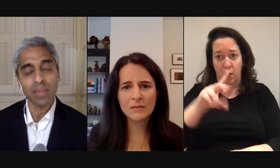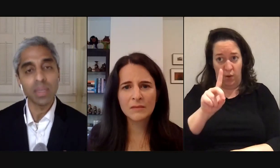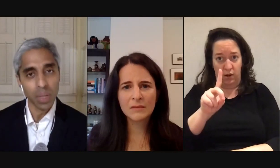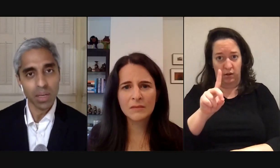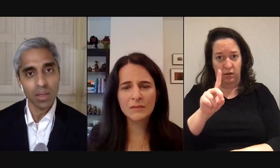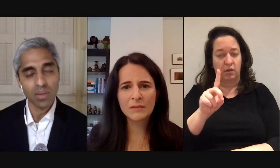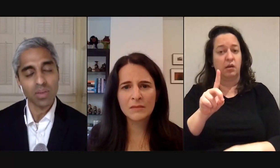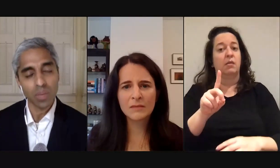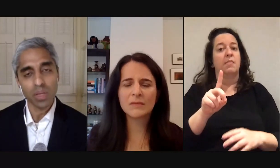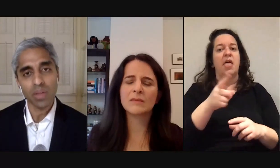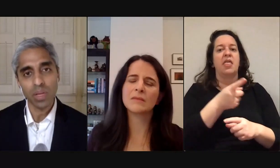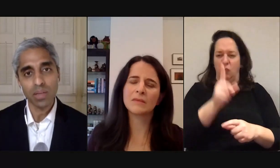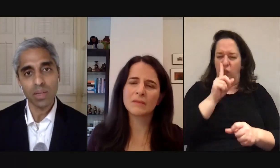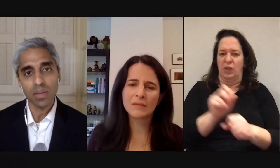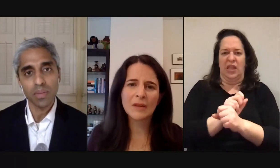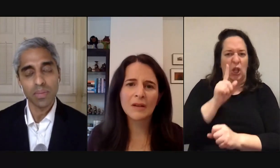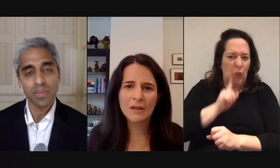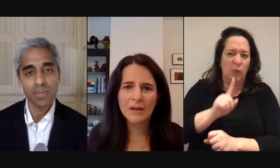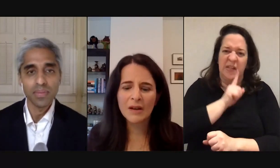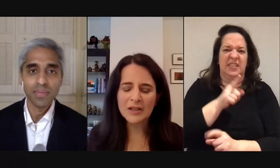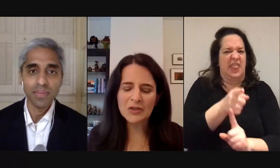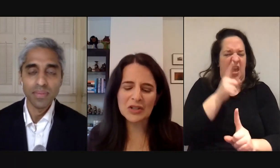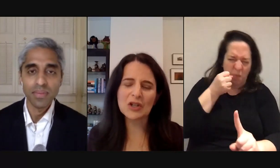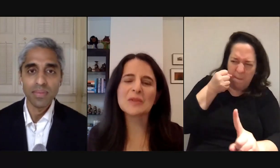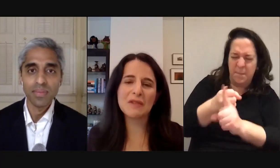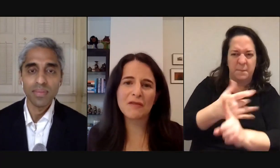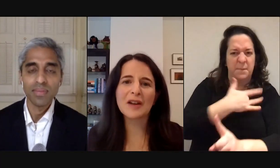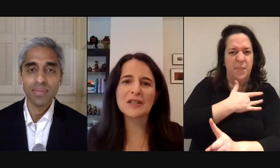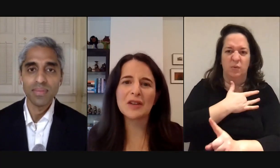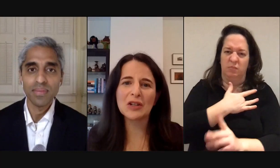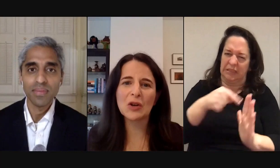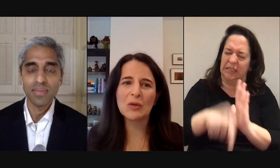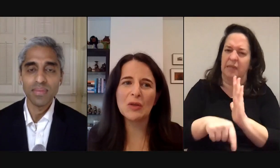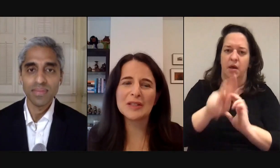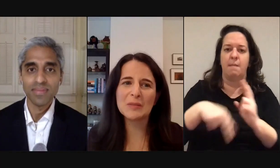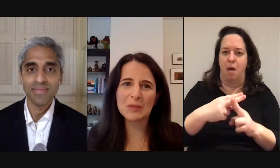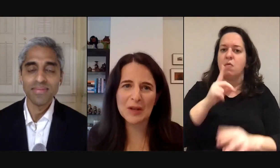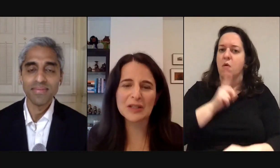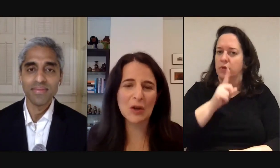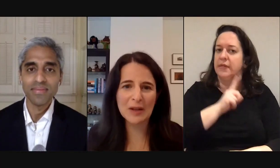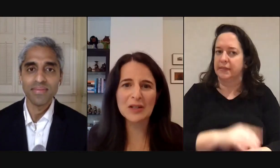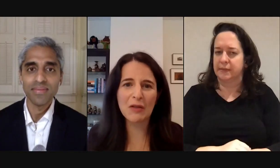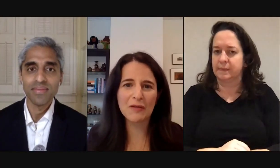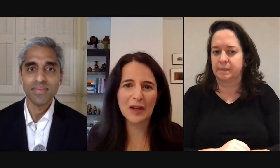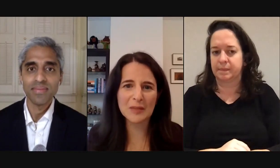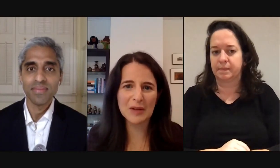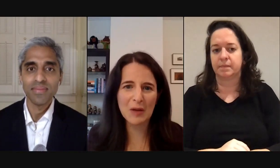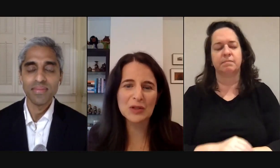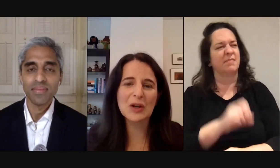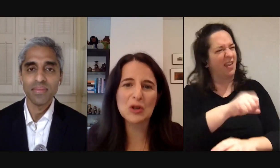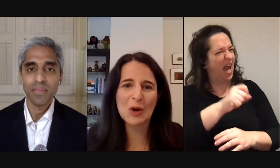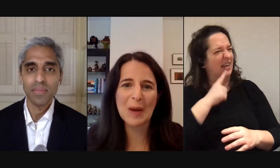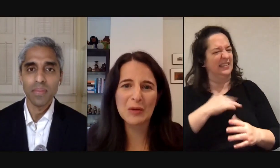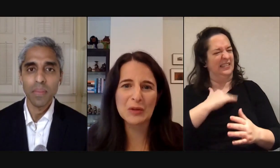within people as deeply as the subject of loneliness did. And it's interesting in terms of the effects of it you know it seems like yes there are mental health effects